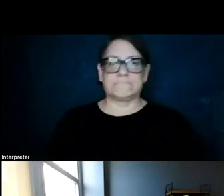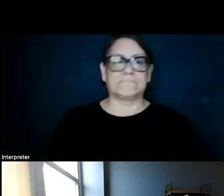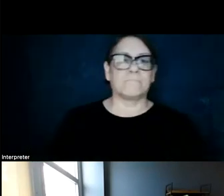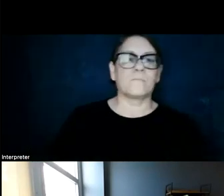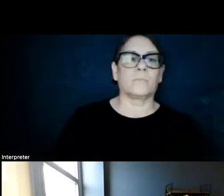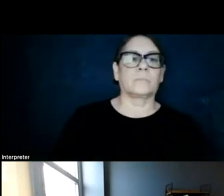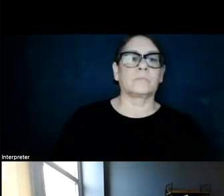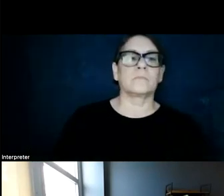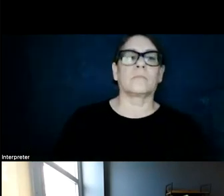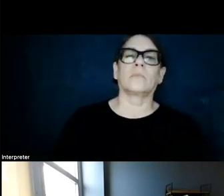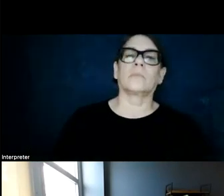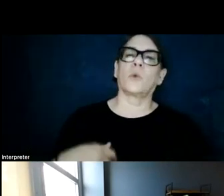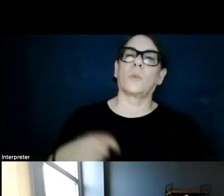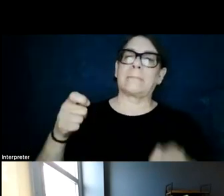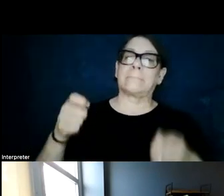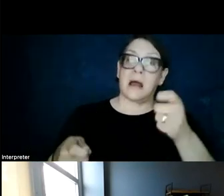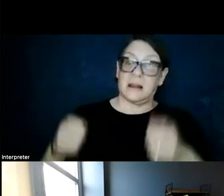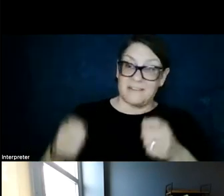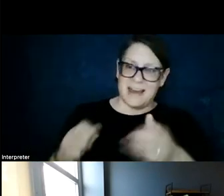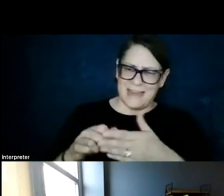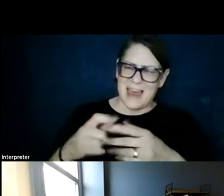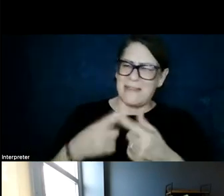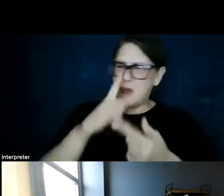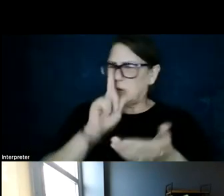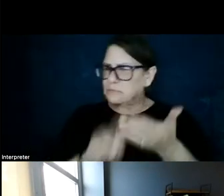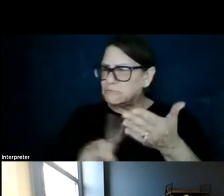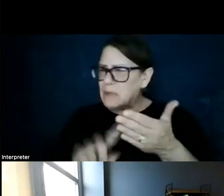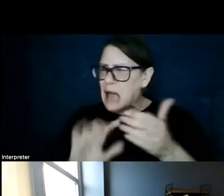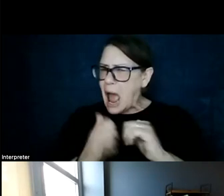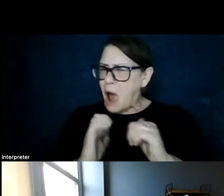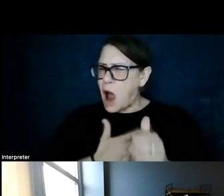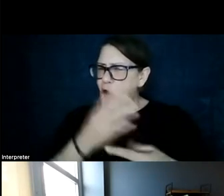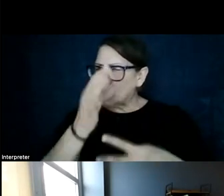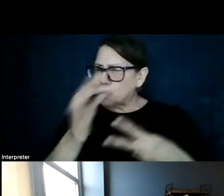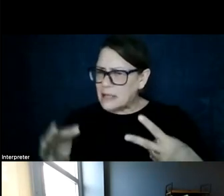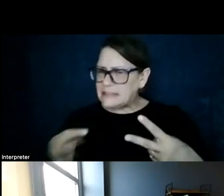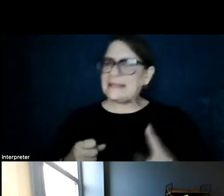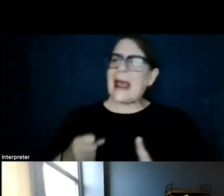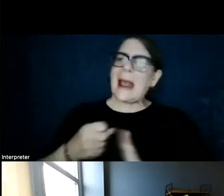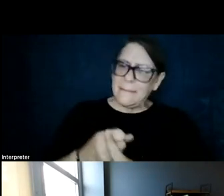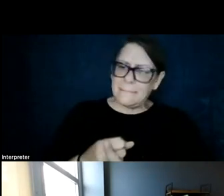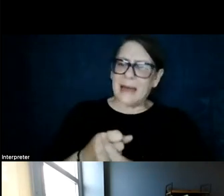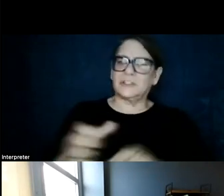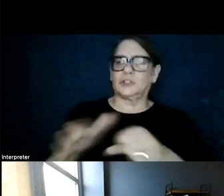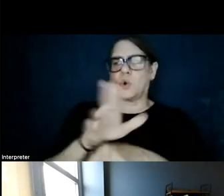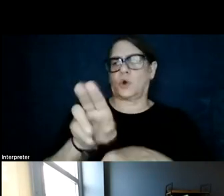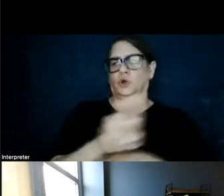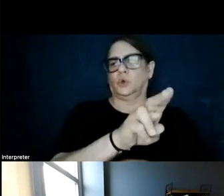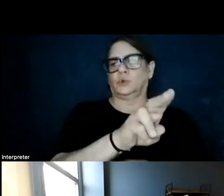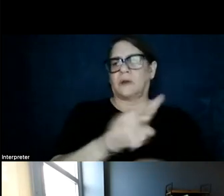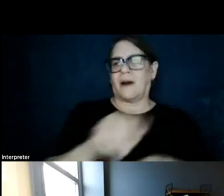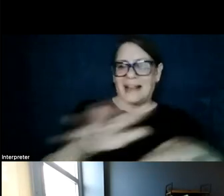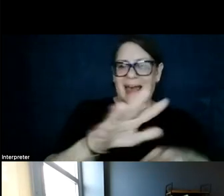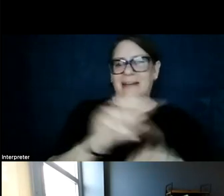We modified those things and we examined how those choices impacted the total land use and ocean use requirements.